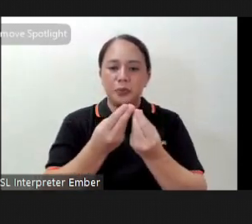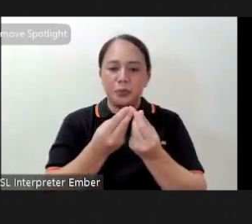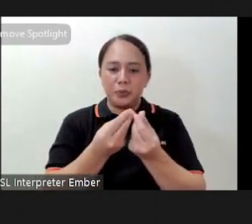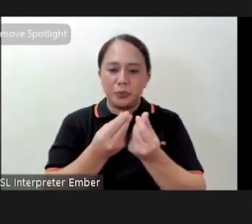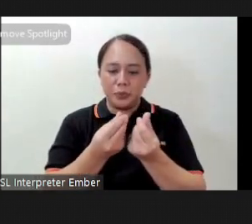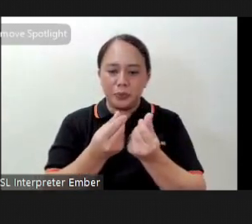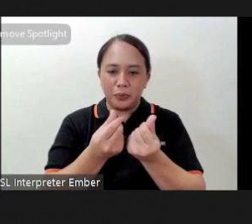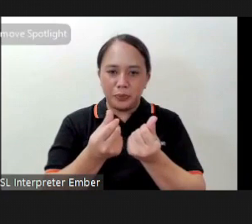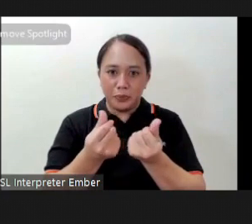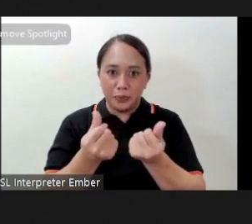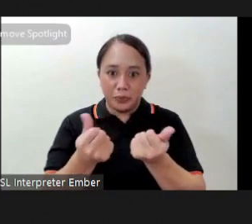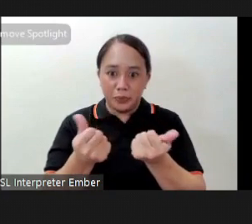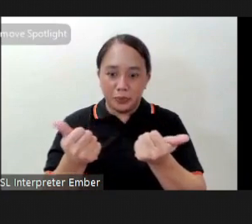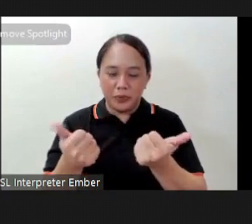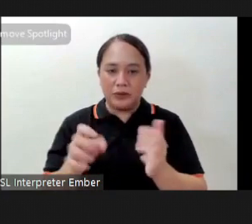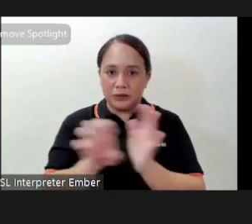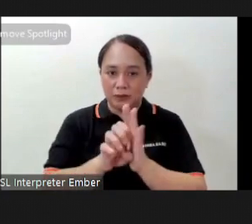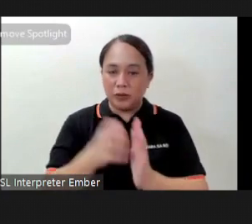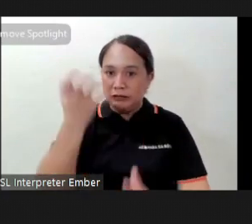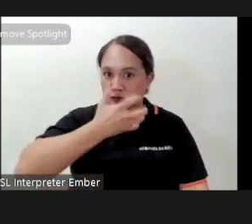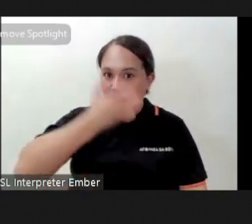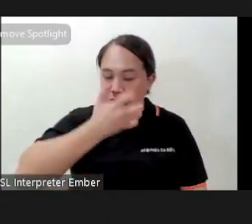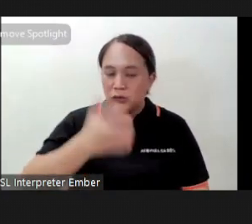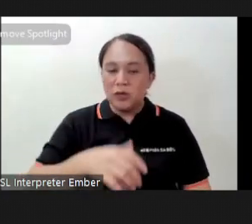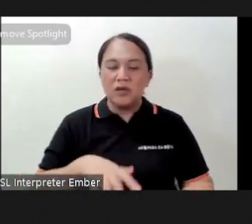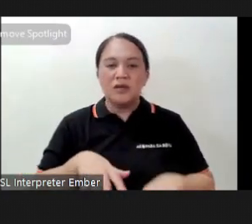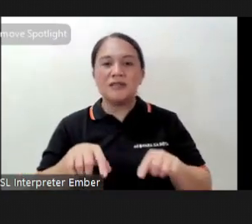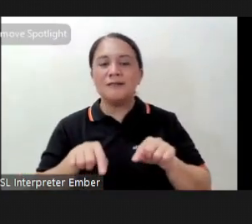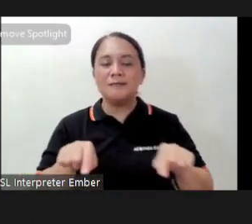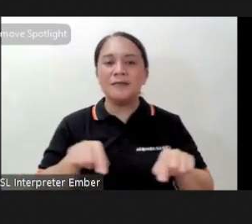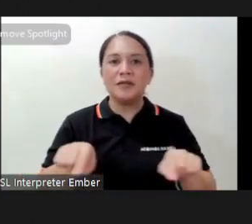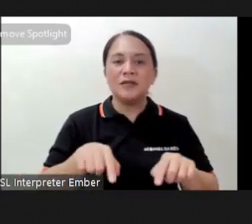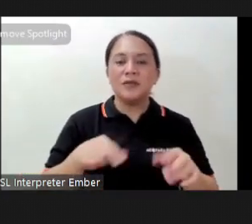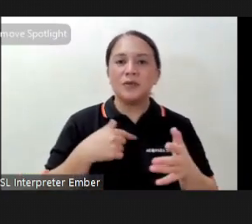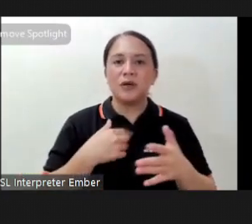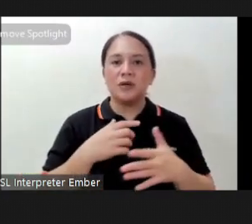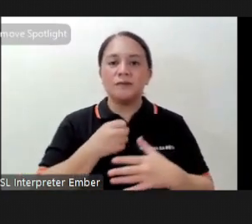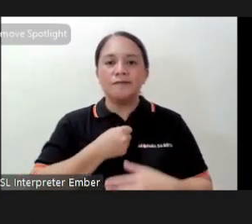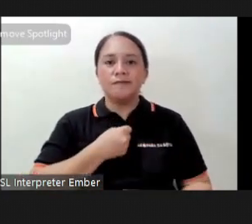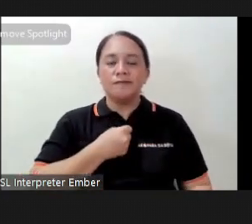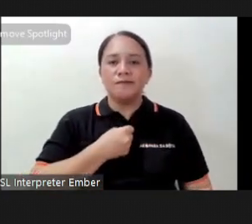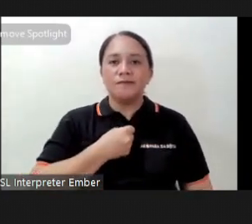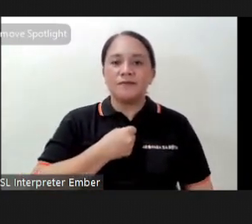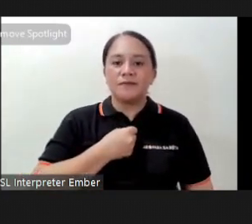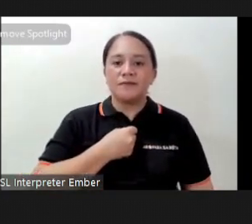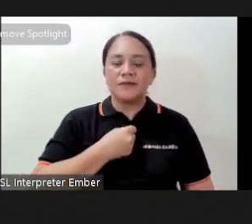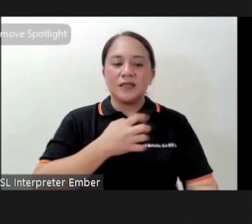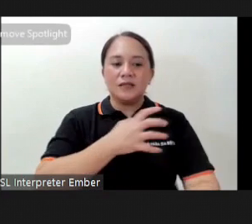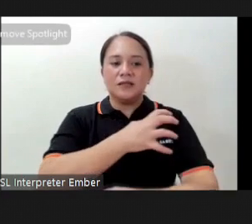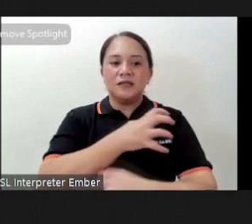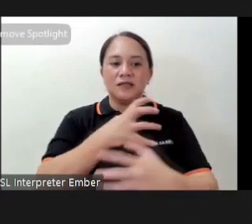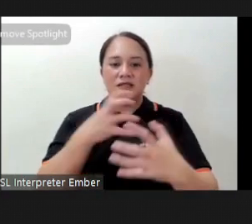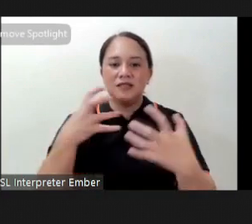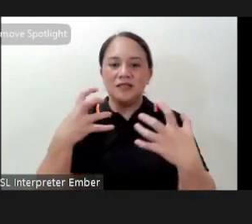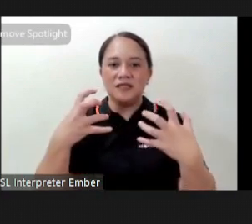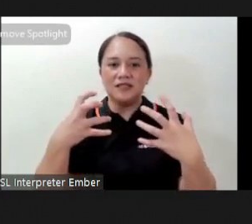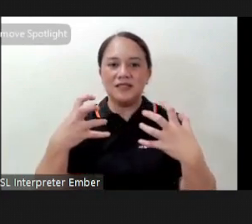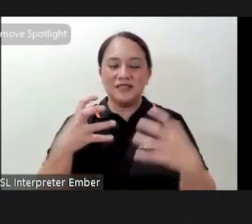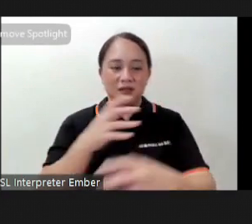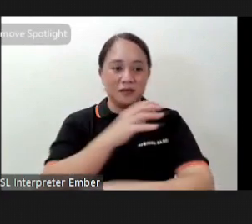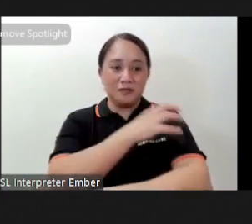we are so angry and we're so tense we hold our breath and then all our muscles kind of like contract